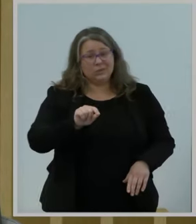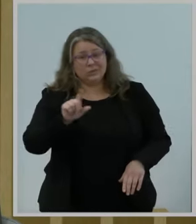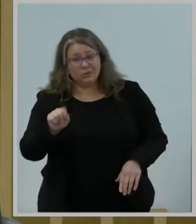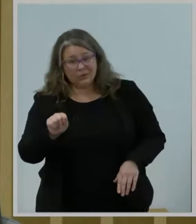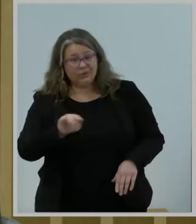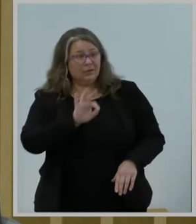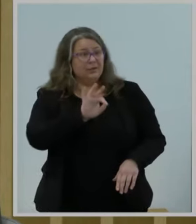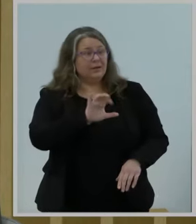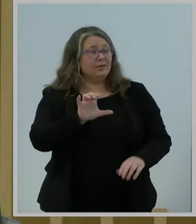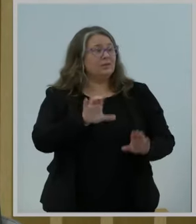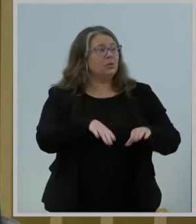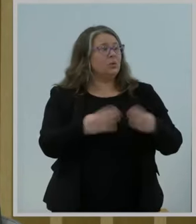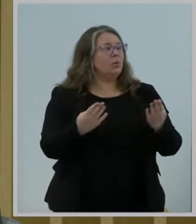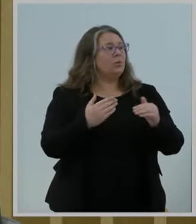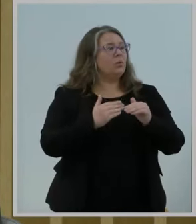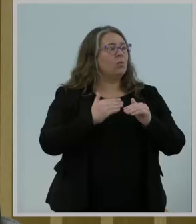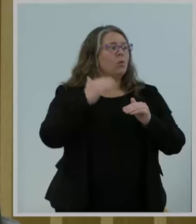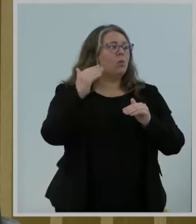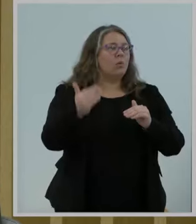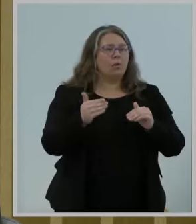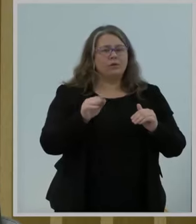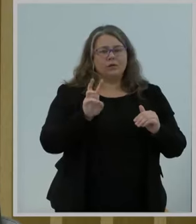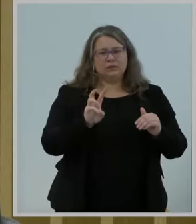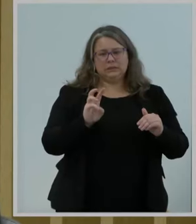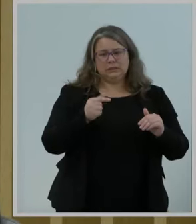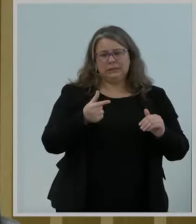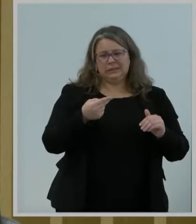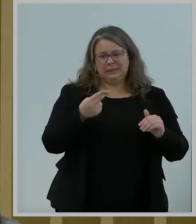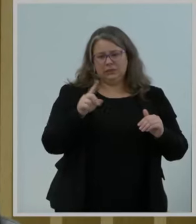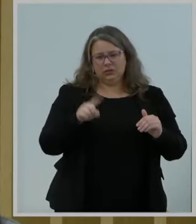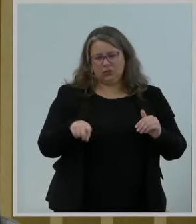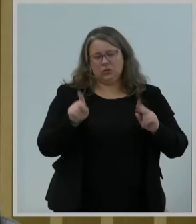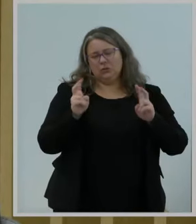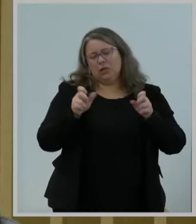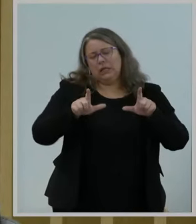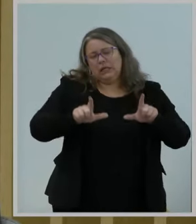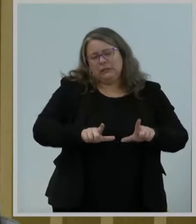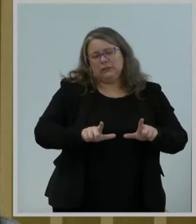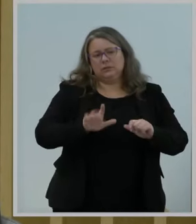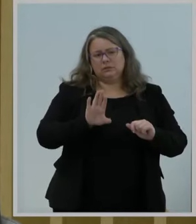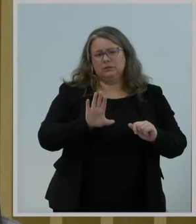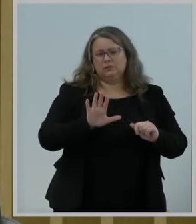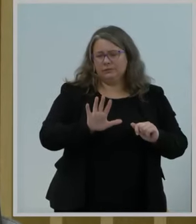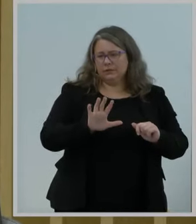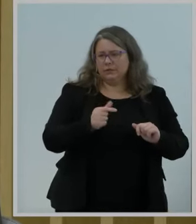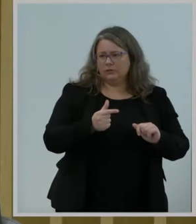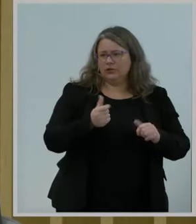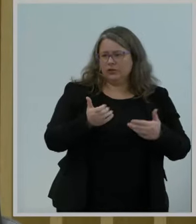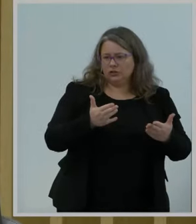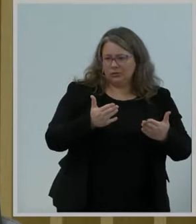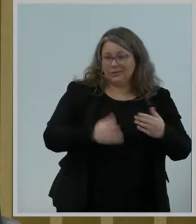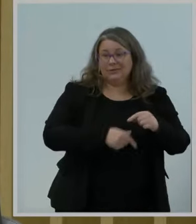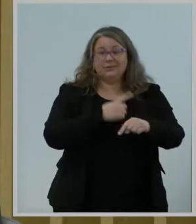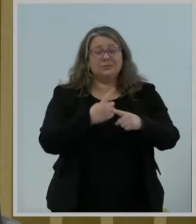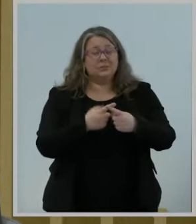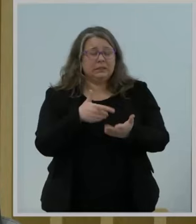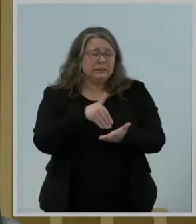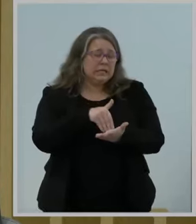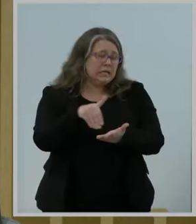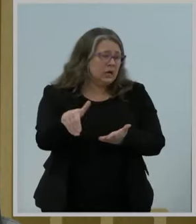for licensed 5G services in addition to thousands of megahertz of unlicensed spectrum.